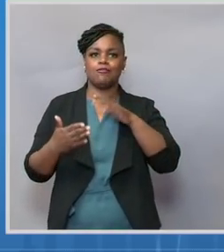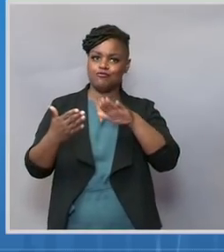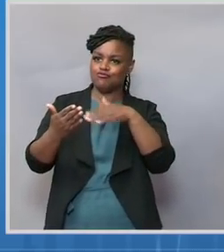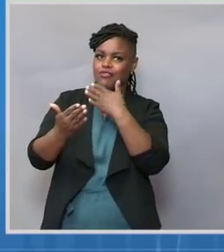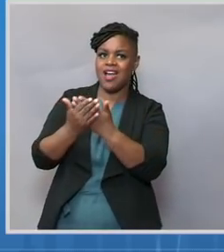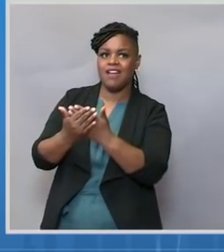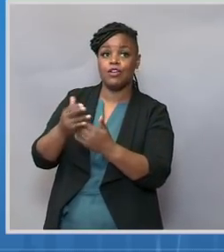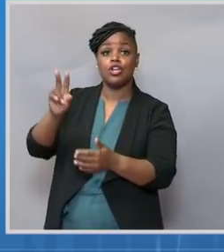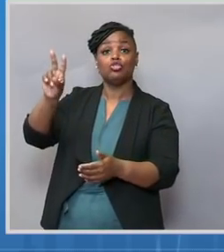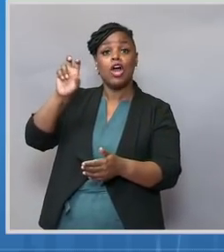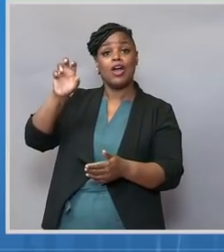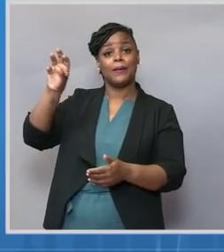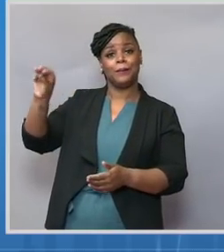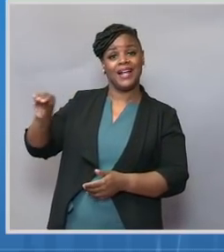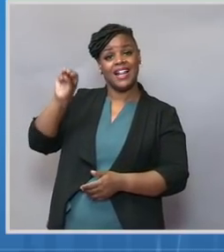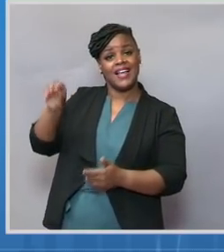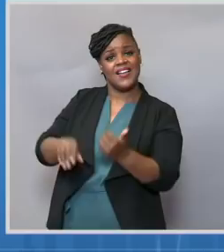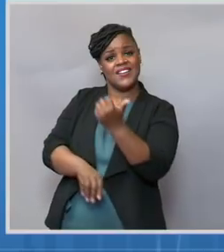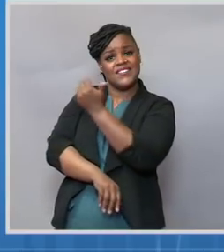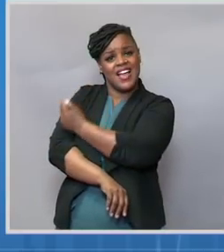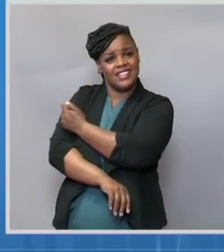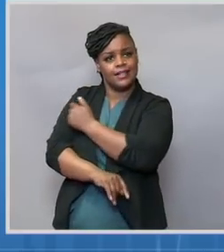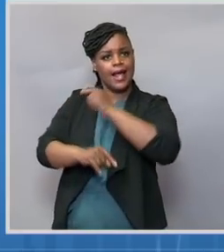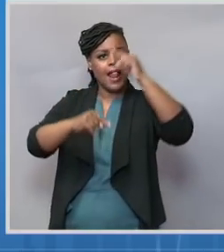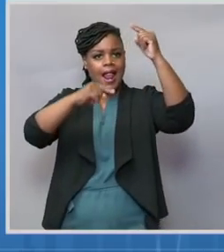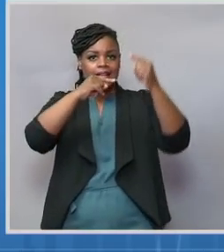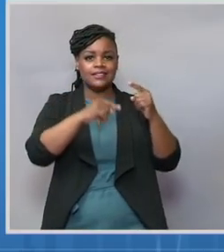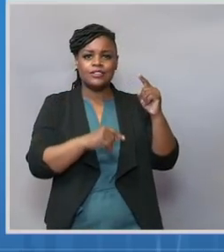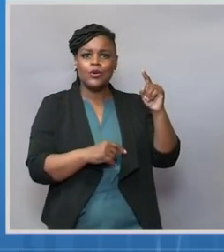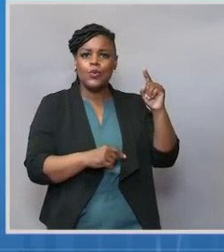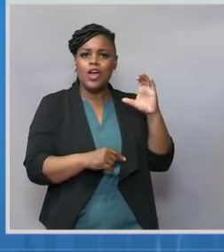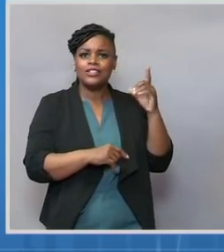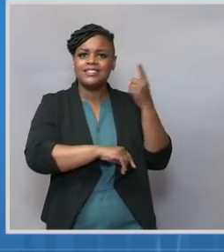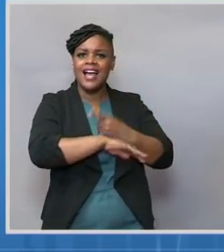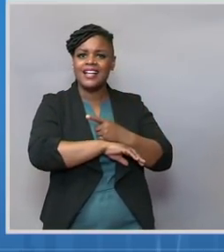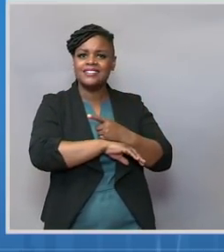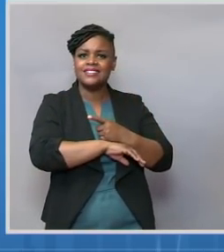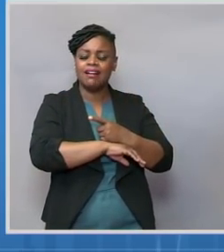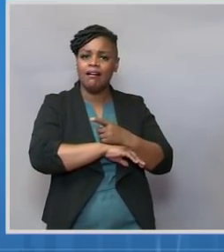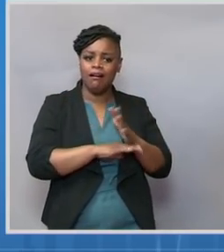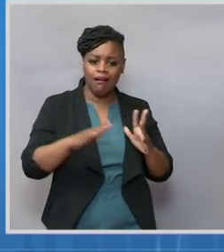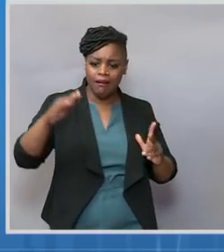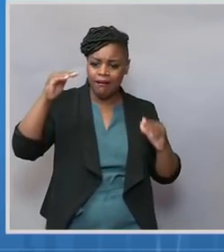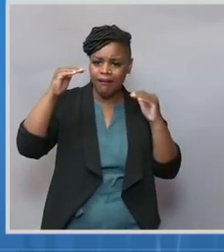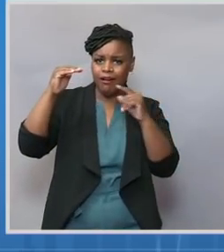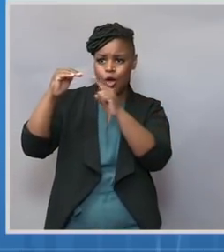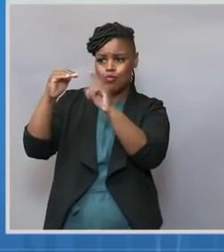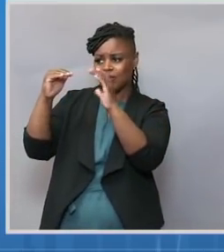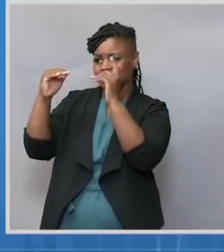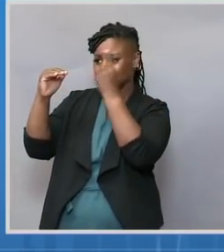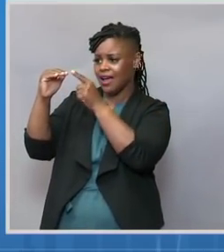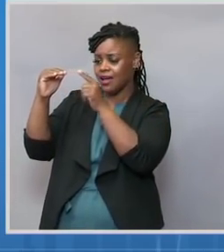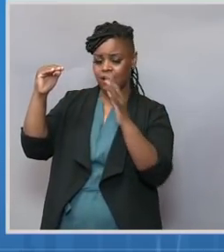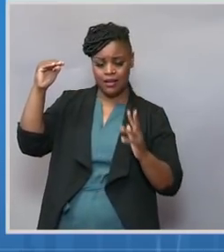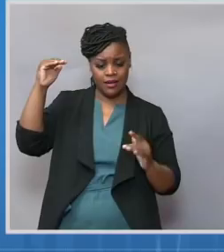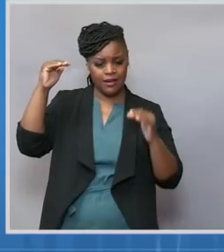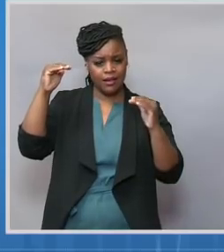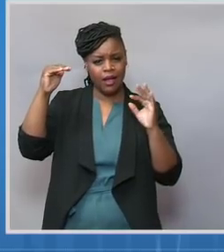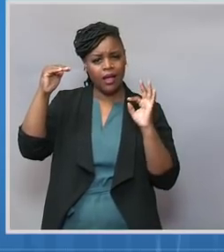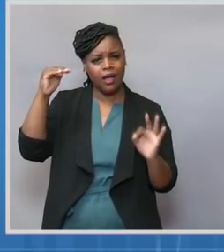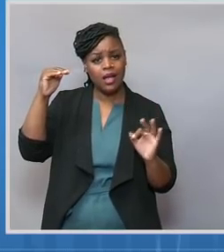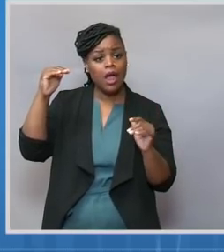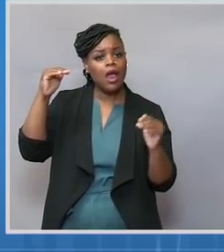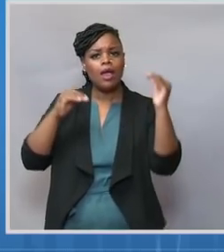days, and the week when all Americans age 16 and older are eligible for vaccination. I